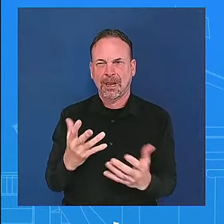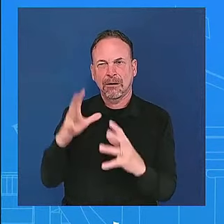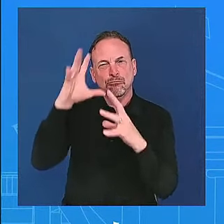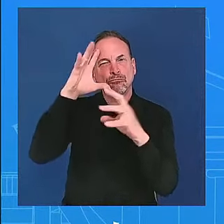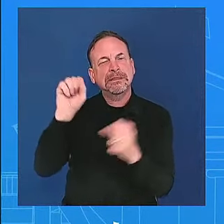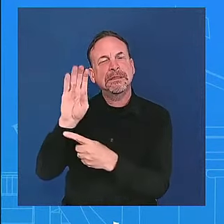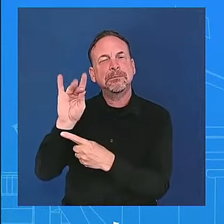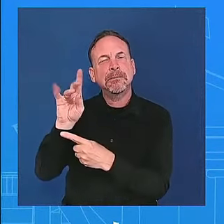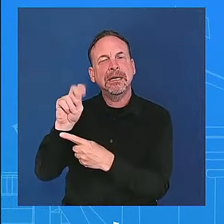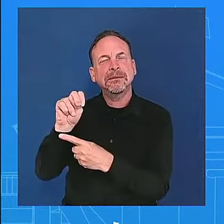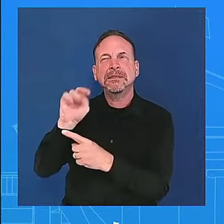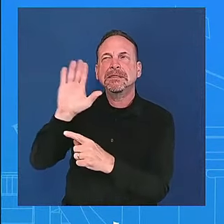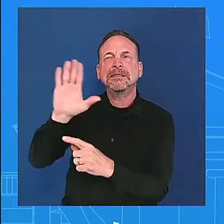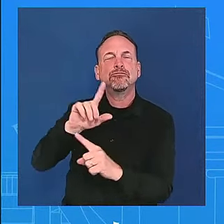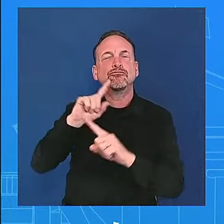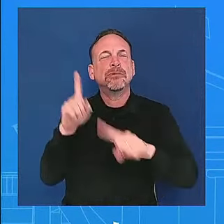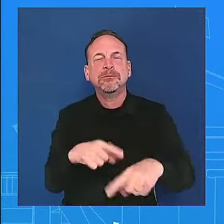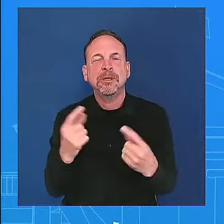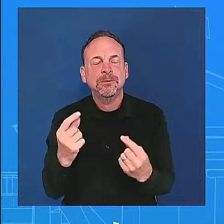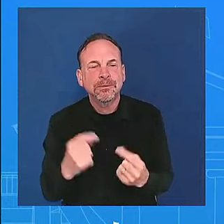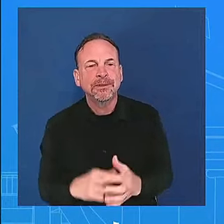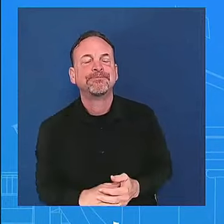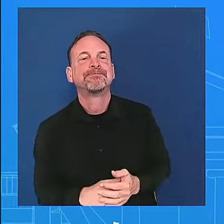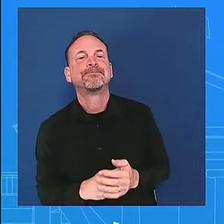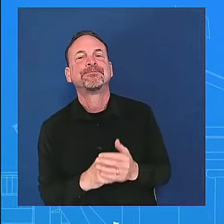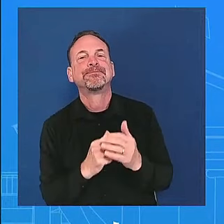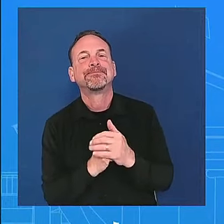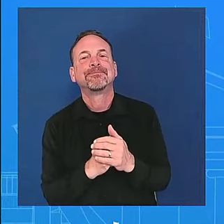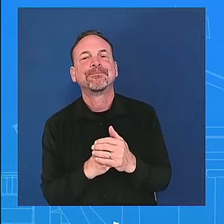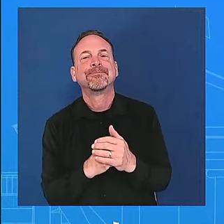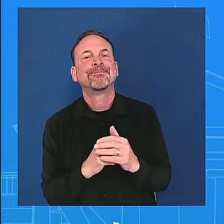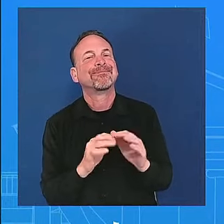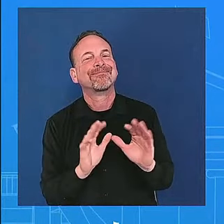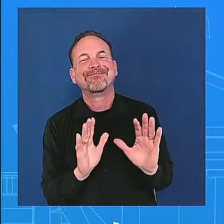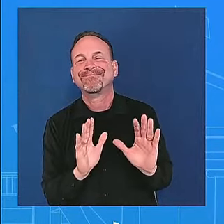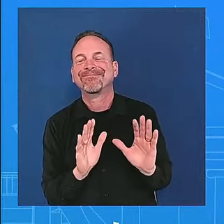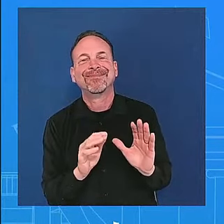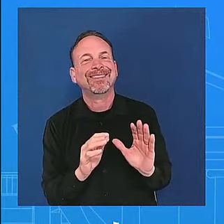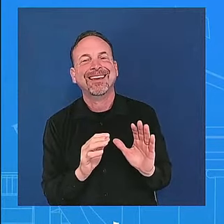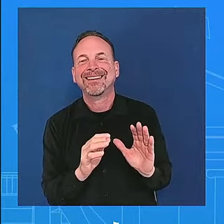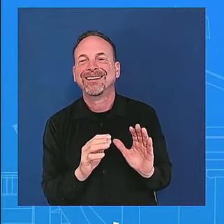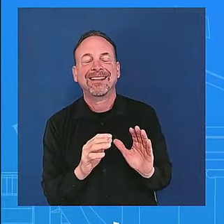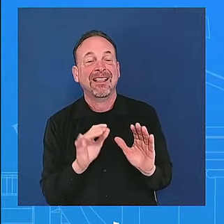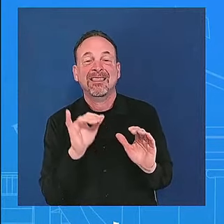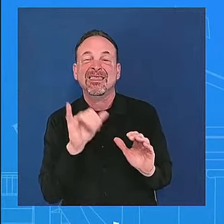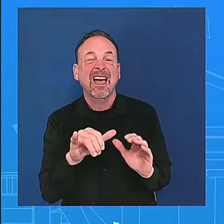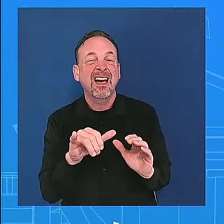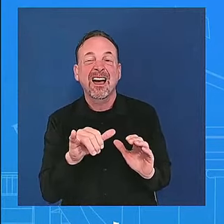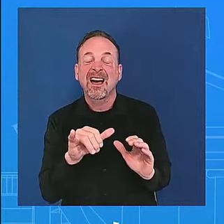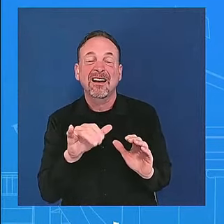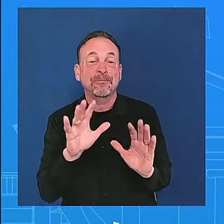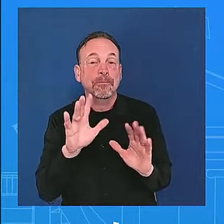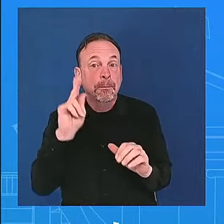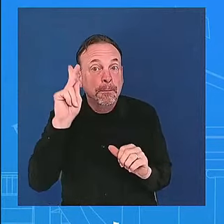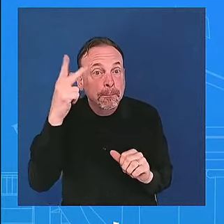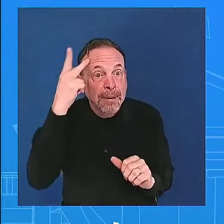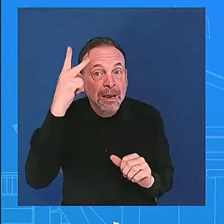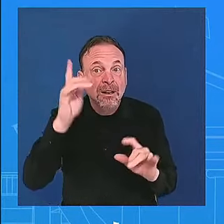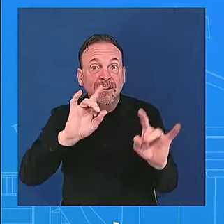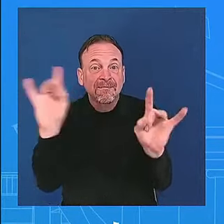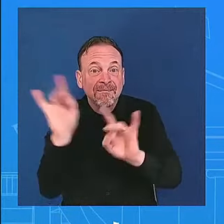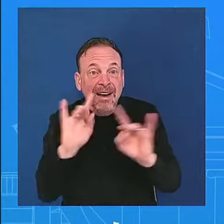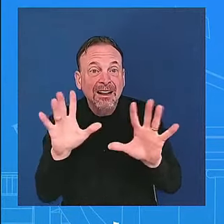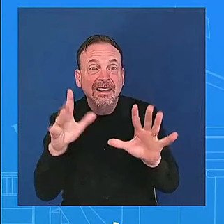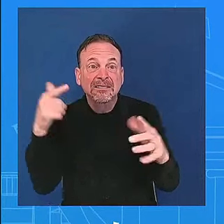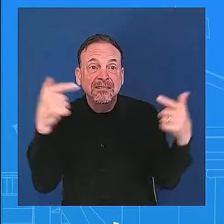uh in our nation for it he's always spoken about that he's spoken about that for the past uh uh you know the